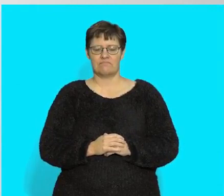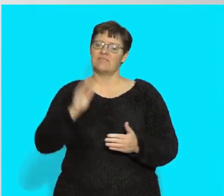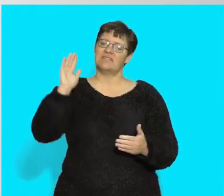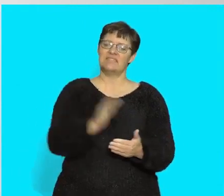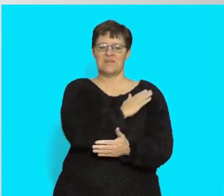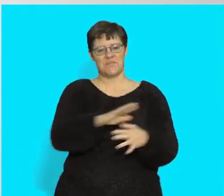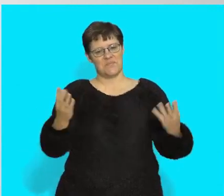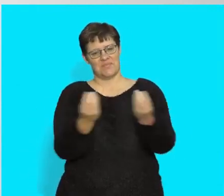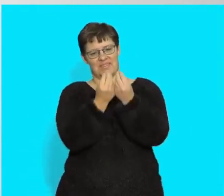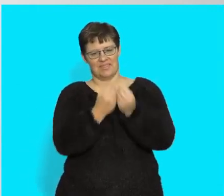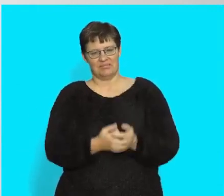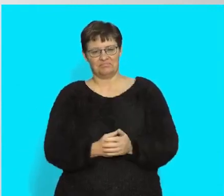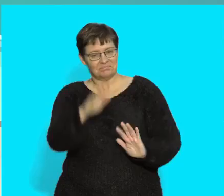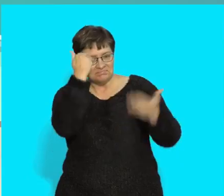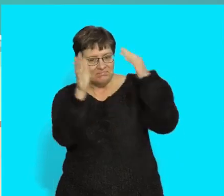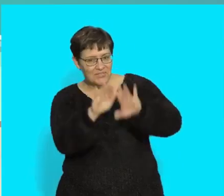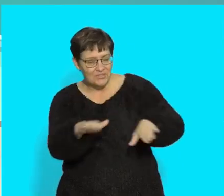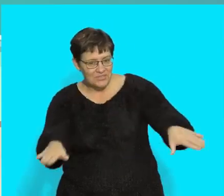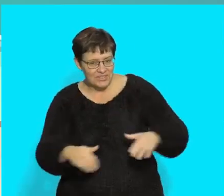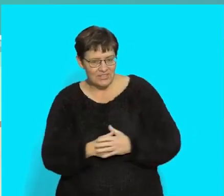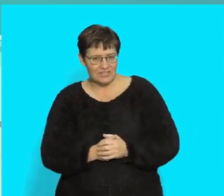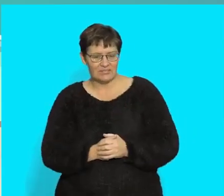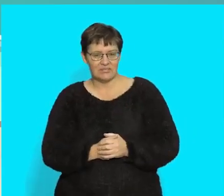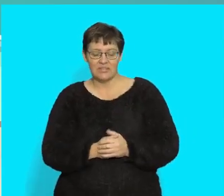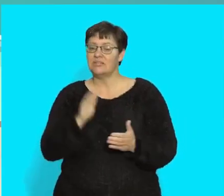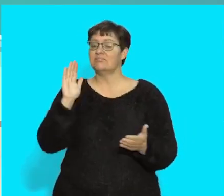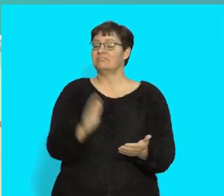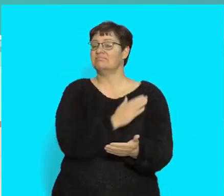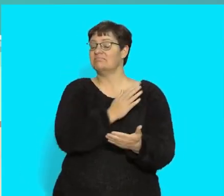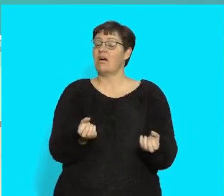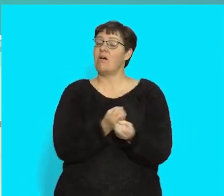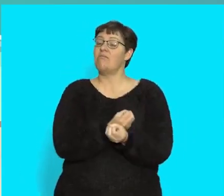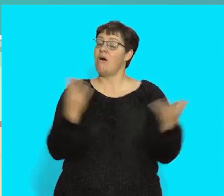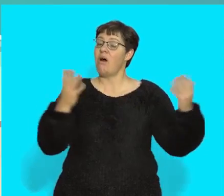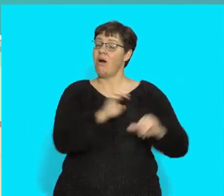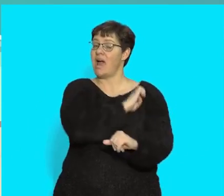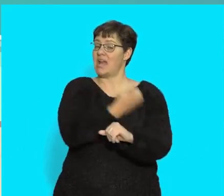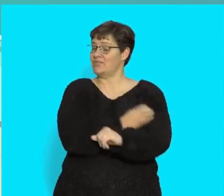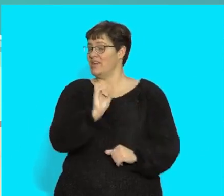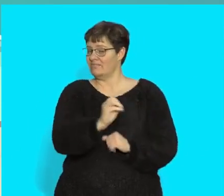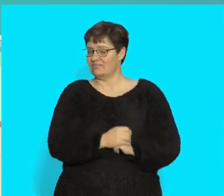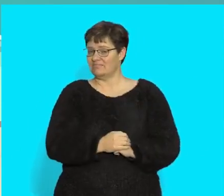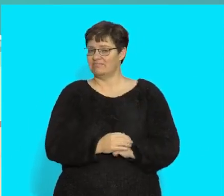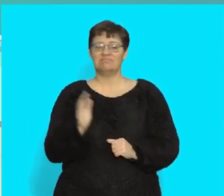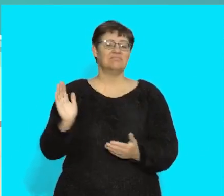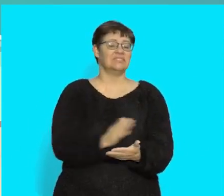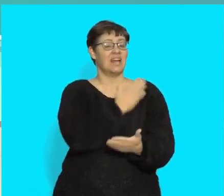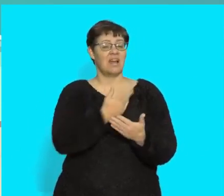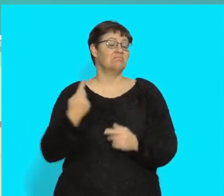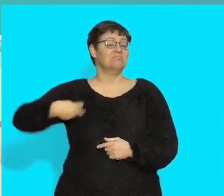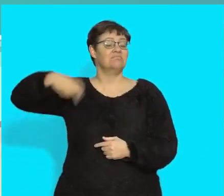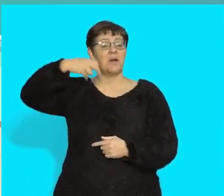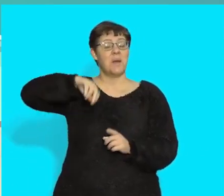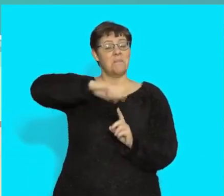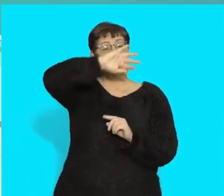Sing Along Hello children, let's sing a song with lots of energy. Let's sing We'll Be